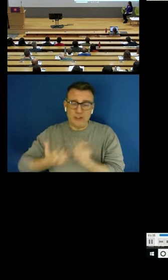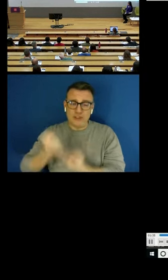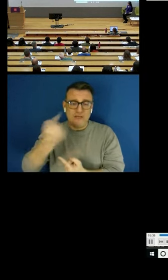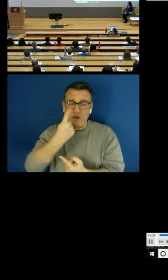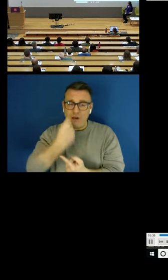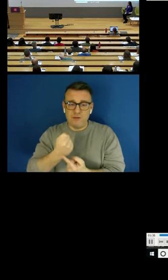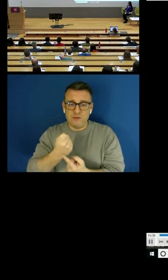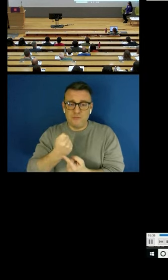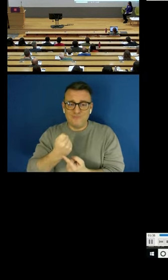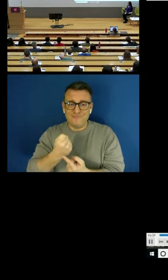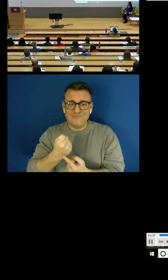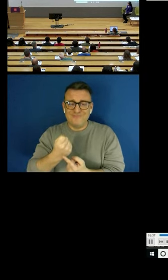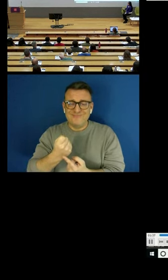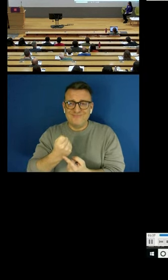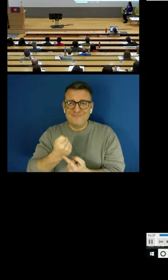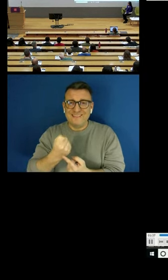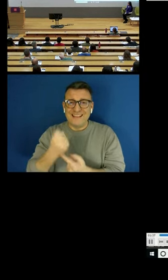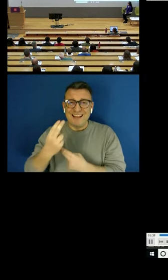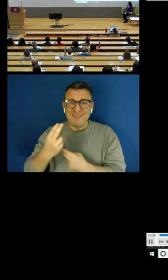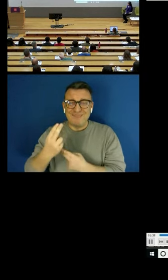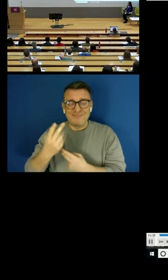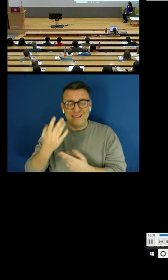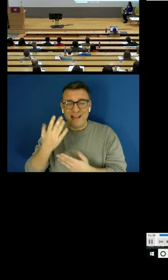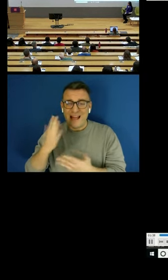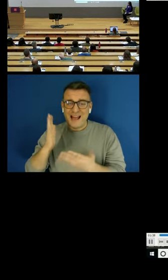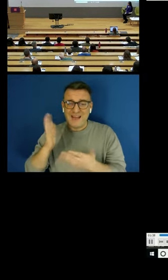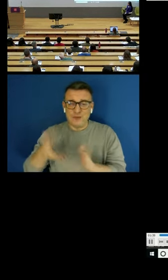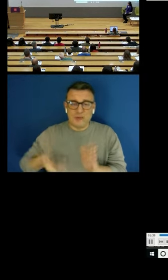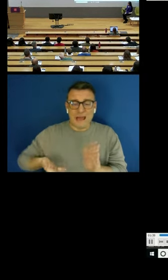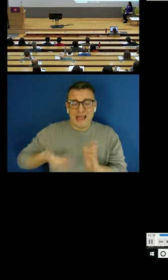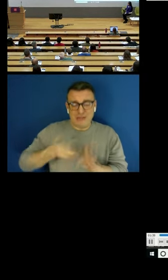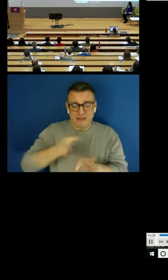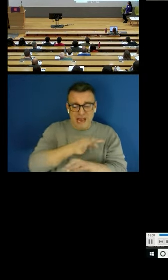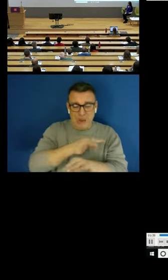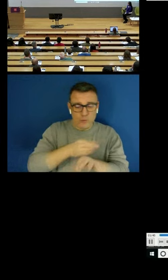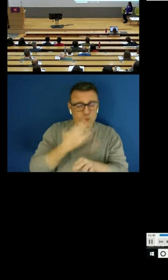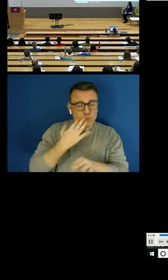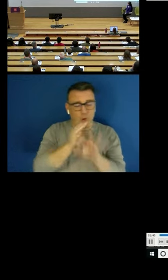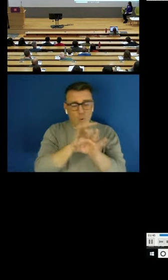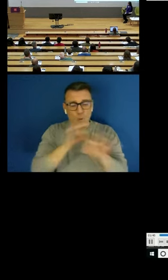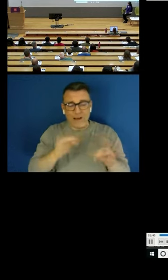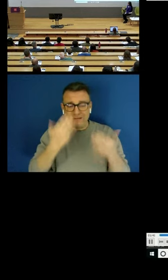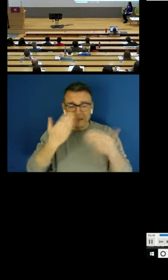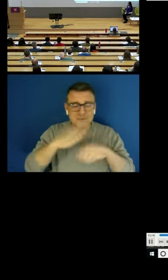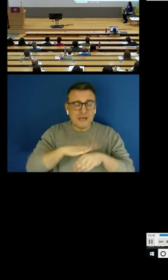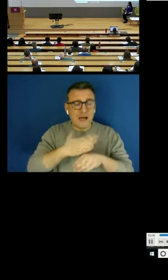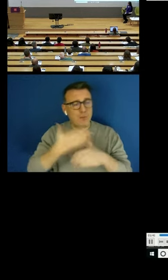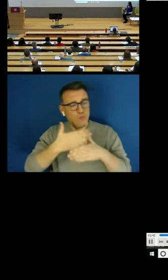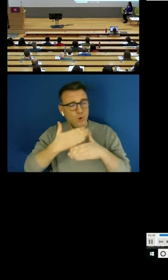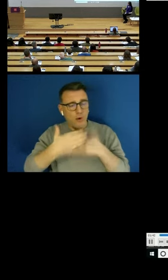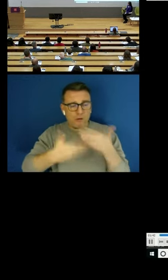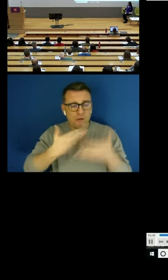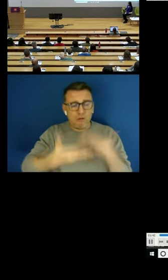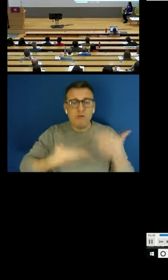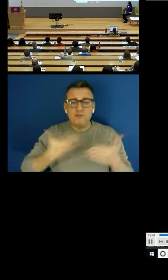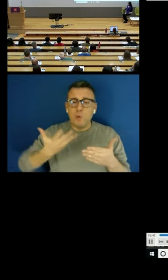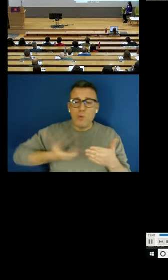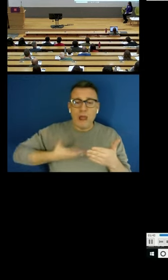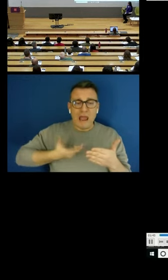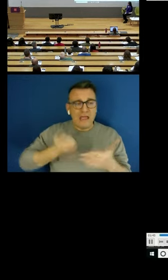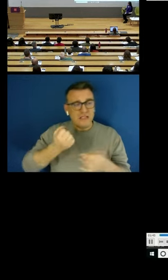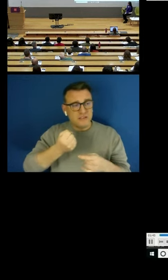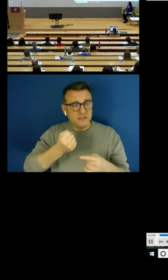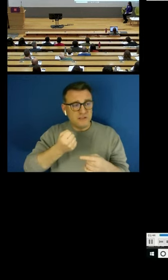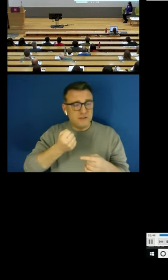have to work in quiet times mainly at night so I can do the jobs in quicker times